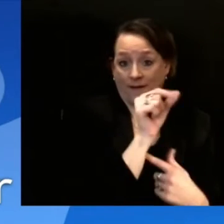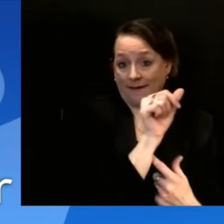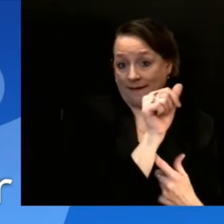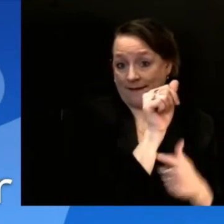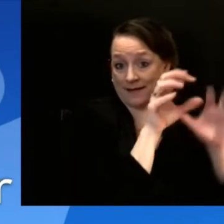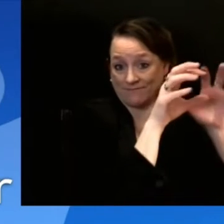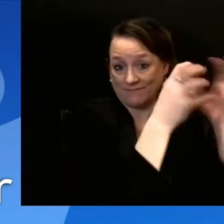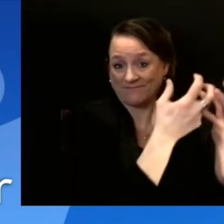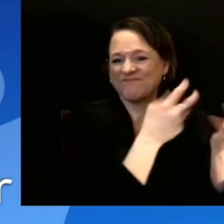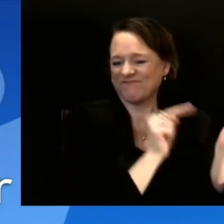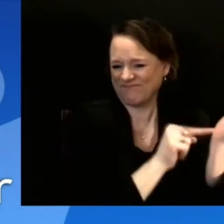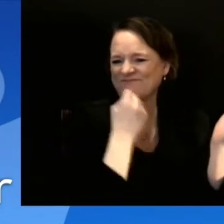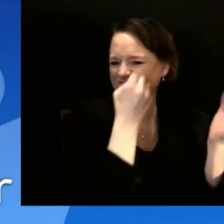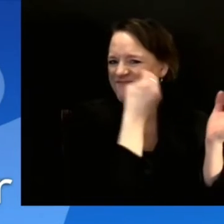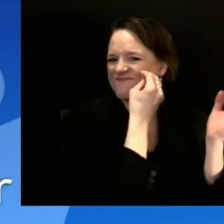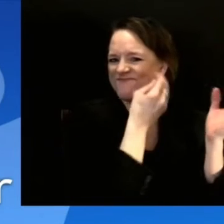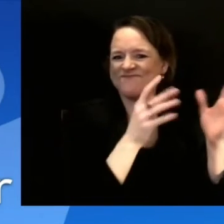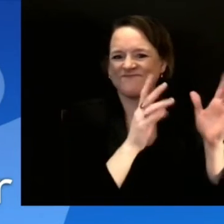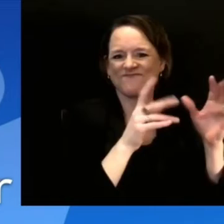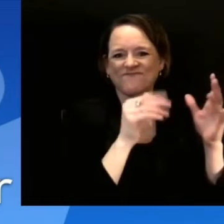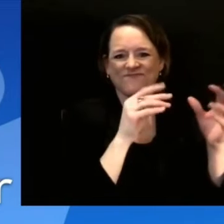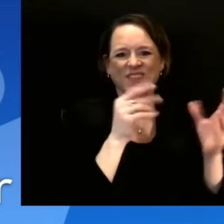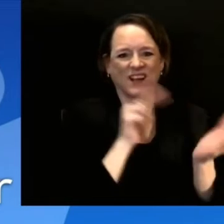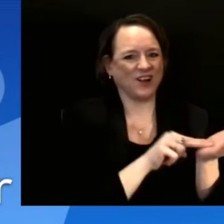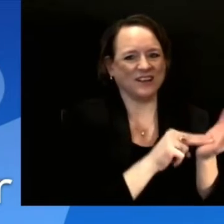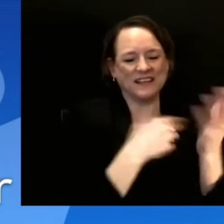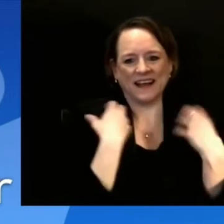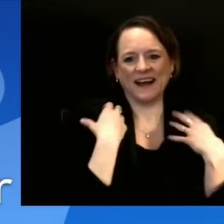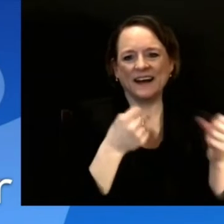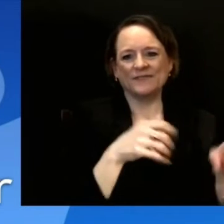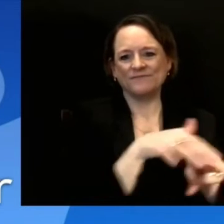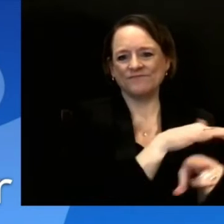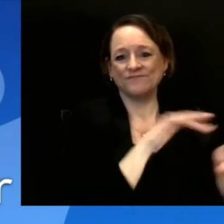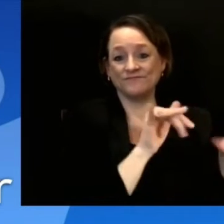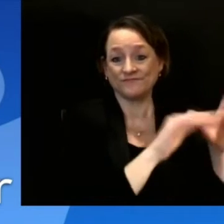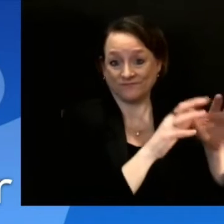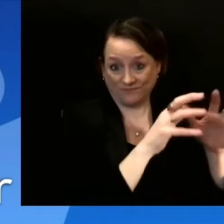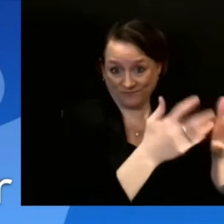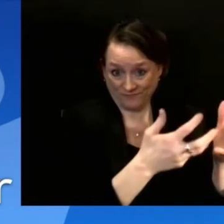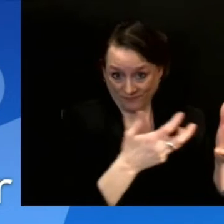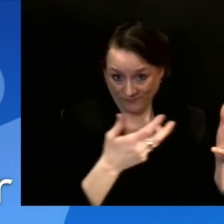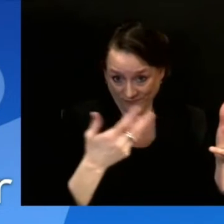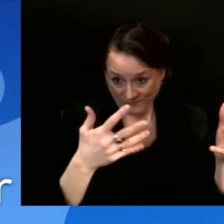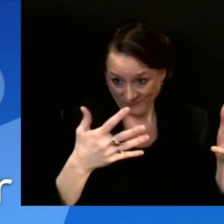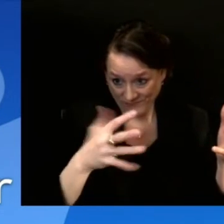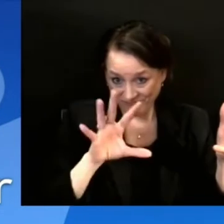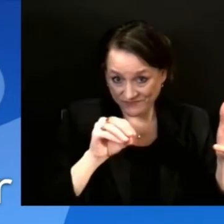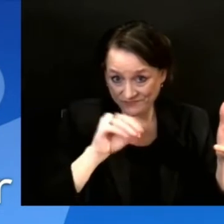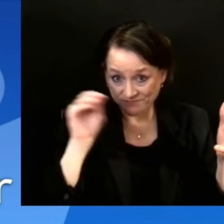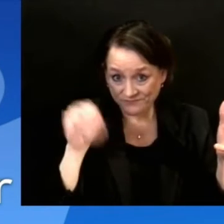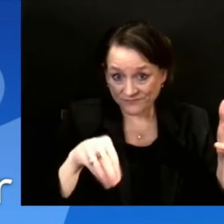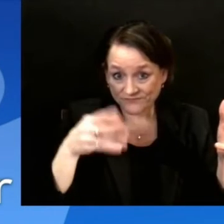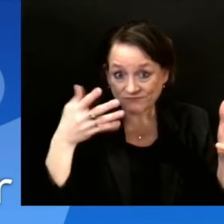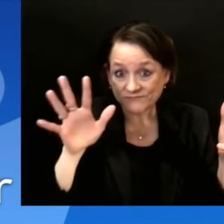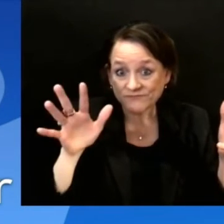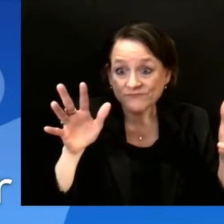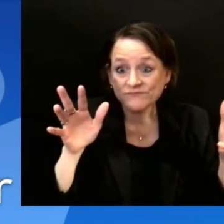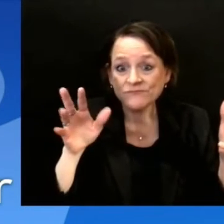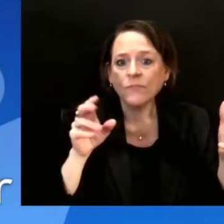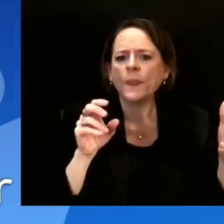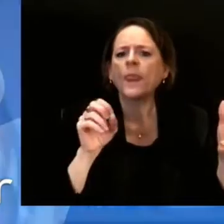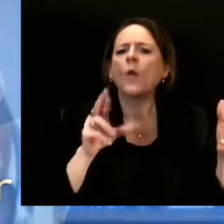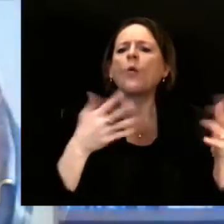percentage of that population still at around 50% or is it higher now? Thank you. We made that.